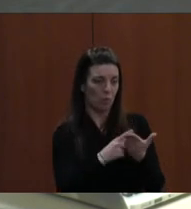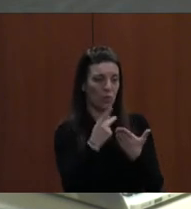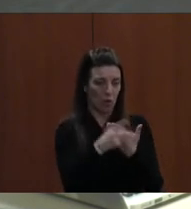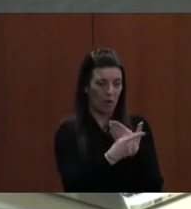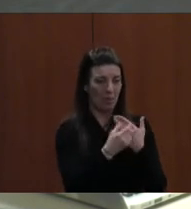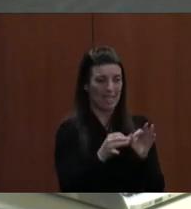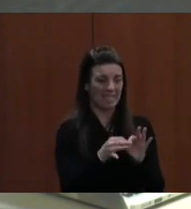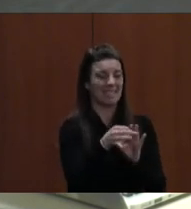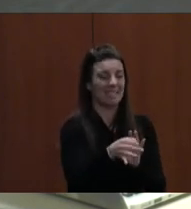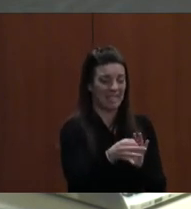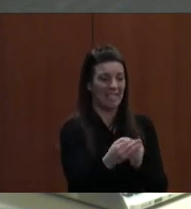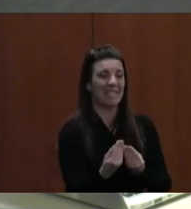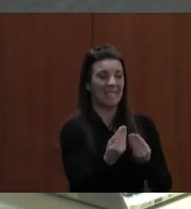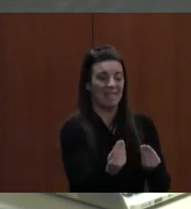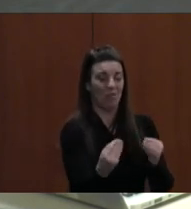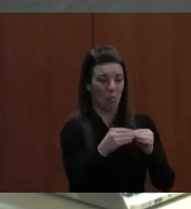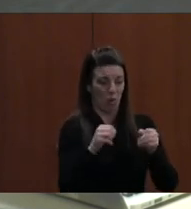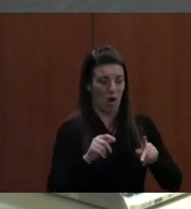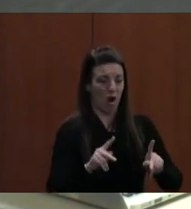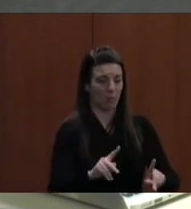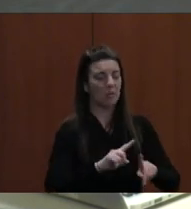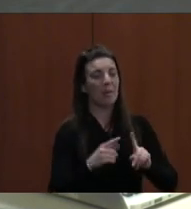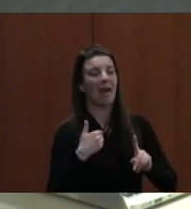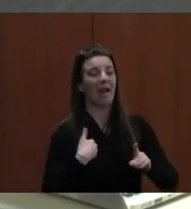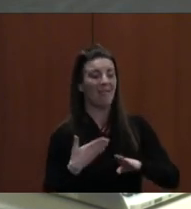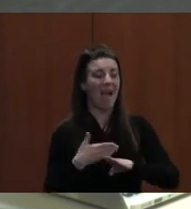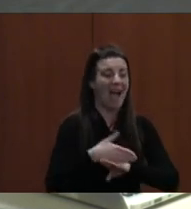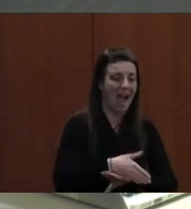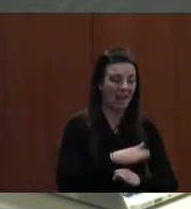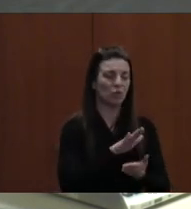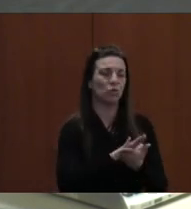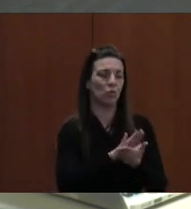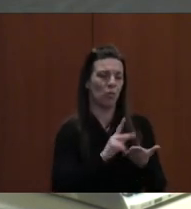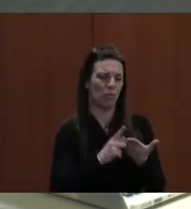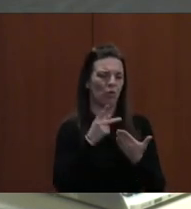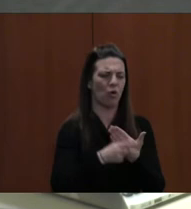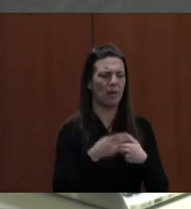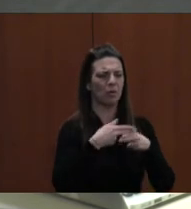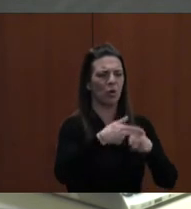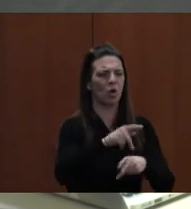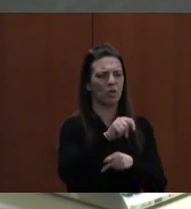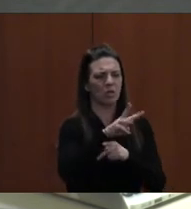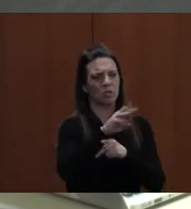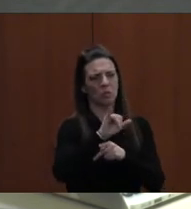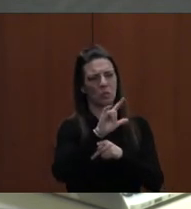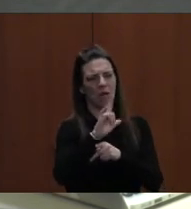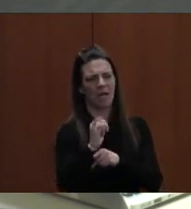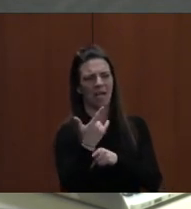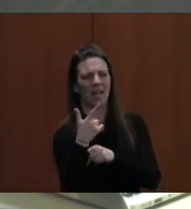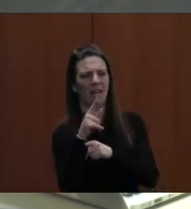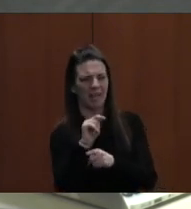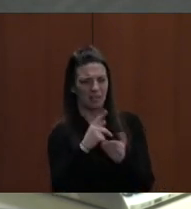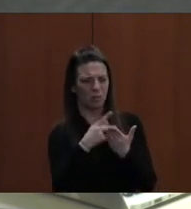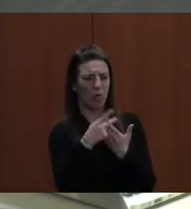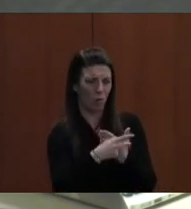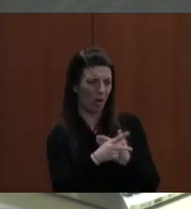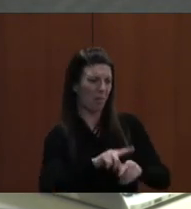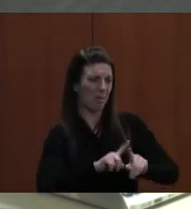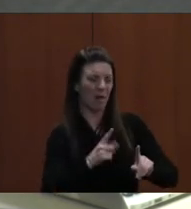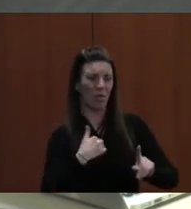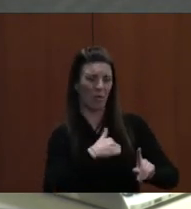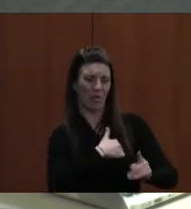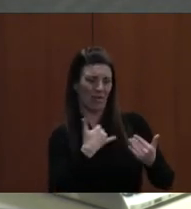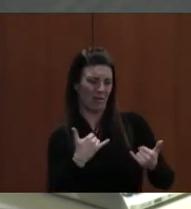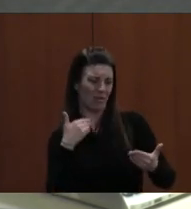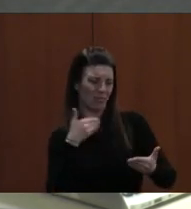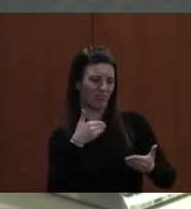also before, after school, the Twilight programs. Because we know that last year and the year before that, we're coming up on two years here in